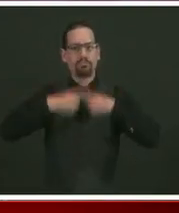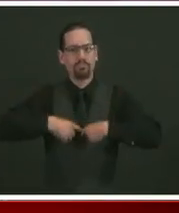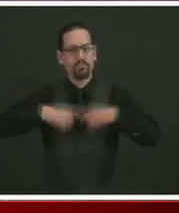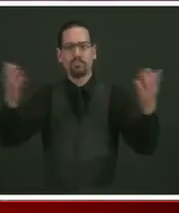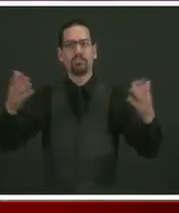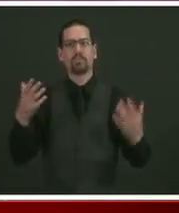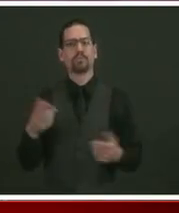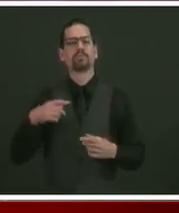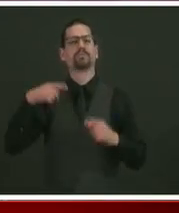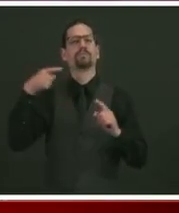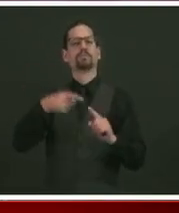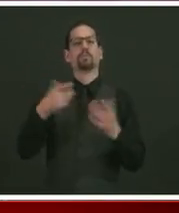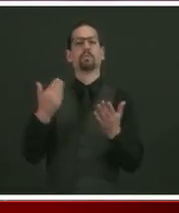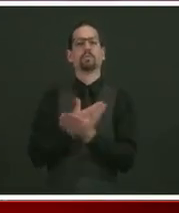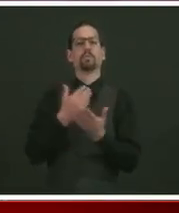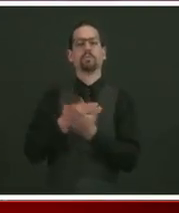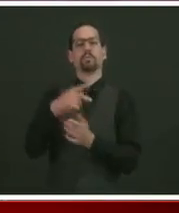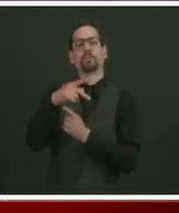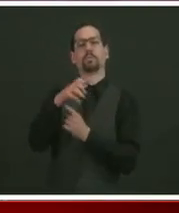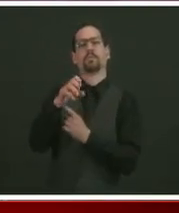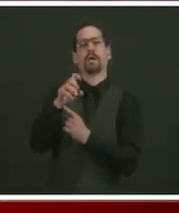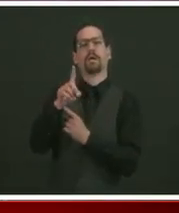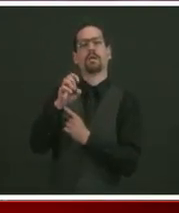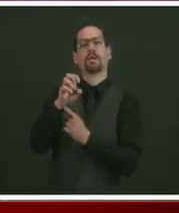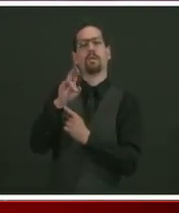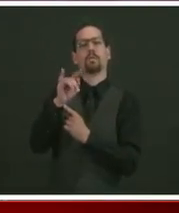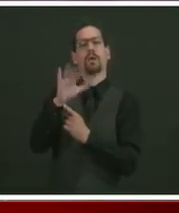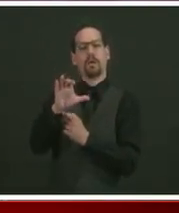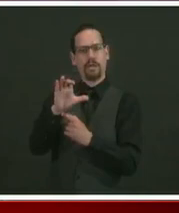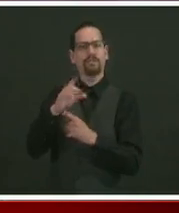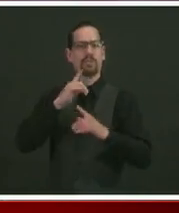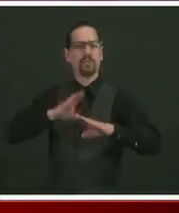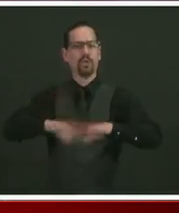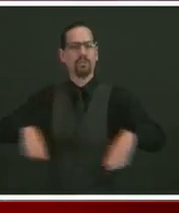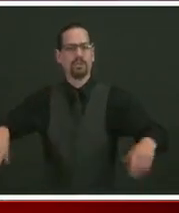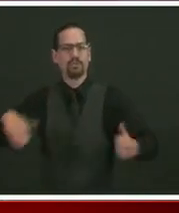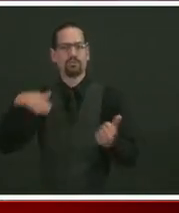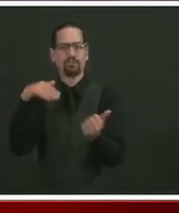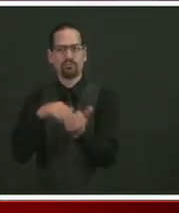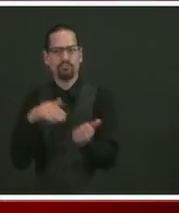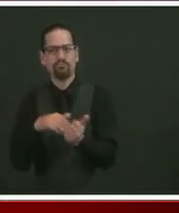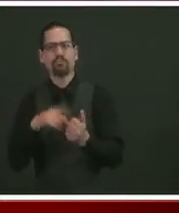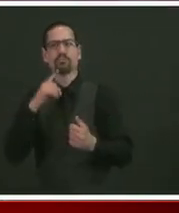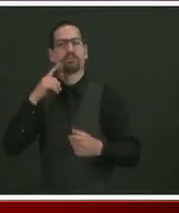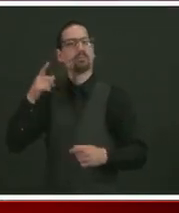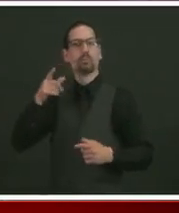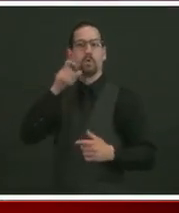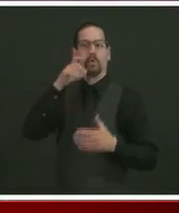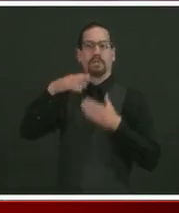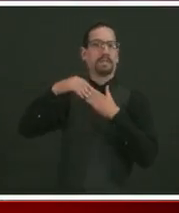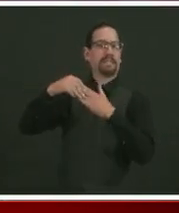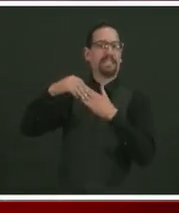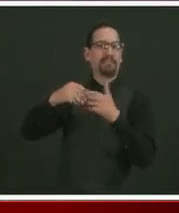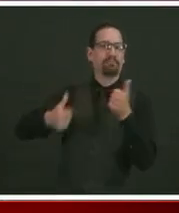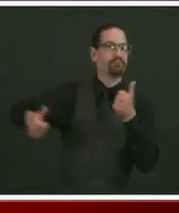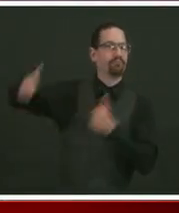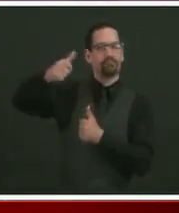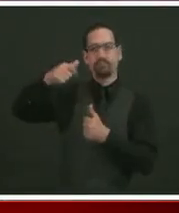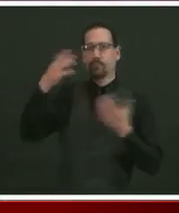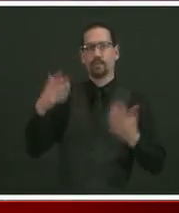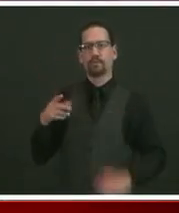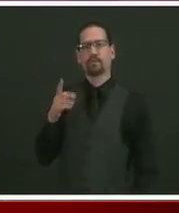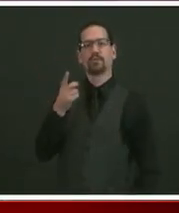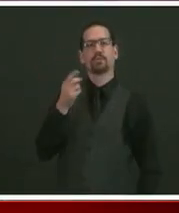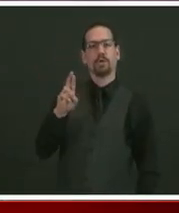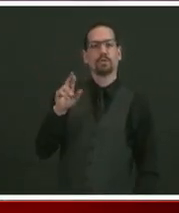led by Dr. Nicole Alexander-Scott. We will be also using our COVID emergency relief funds to distribute millions